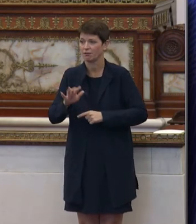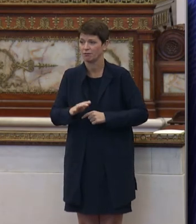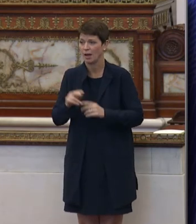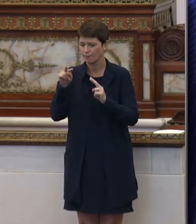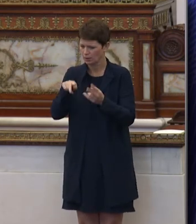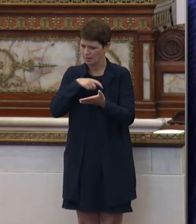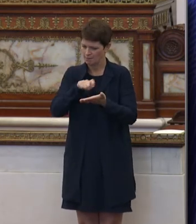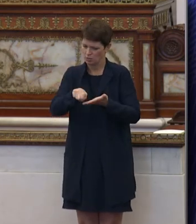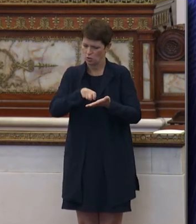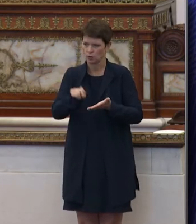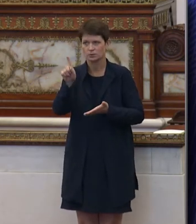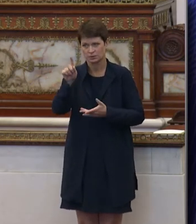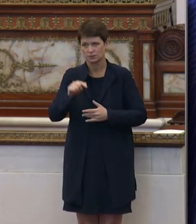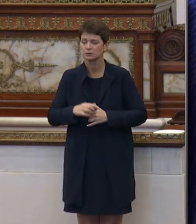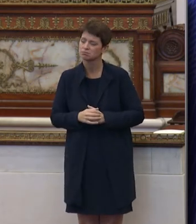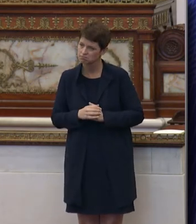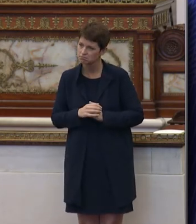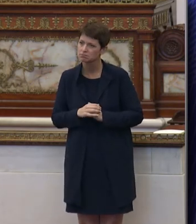look at my notes here.